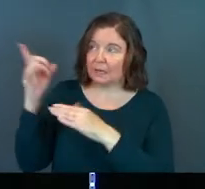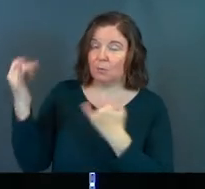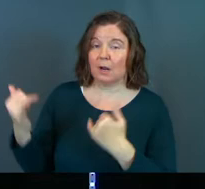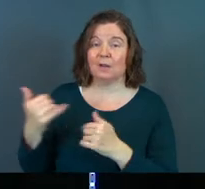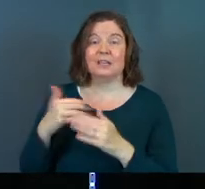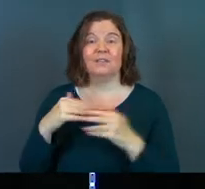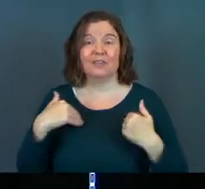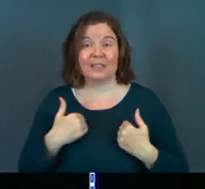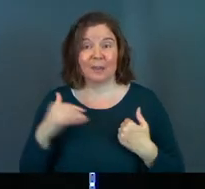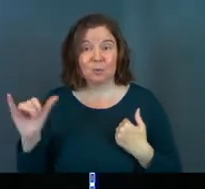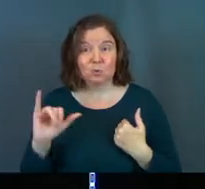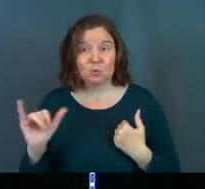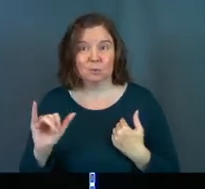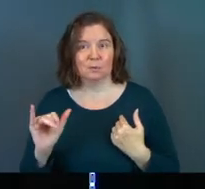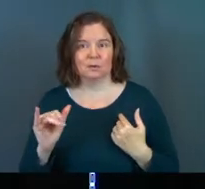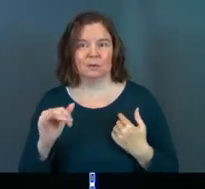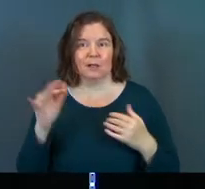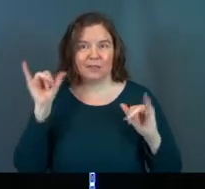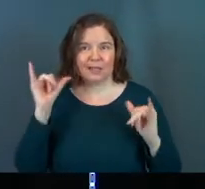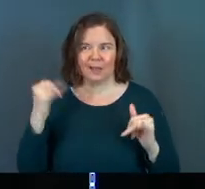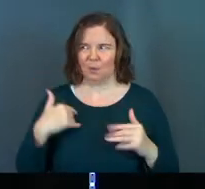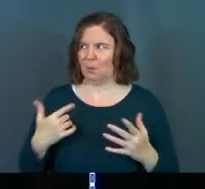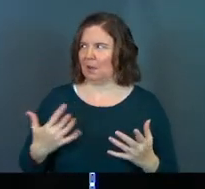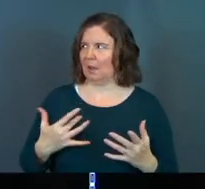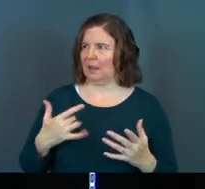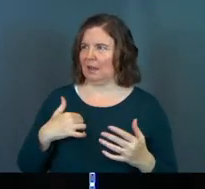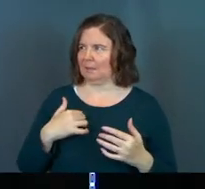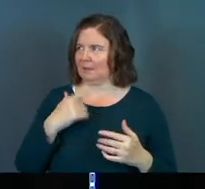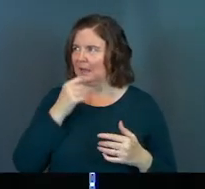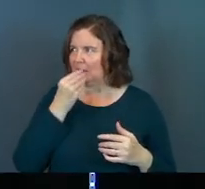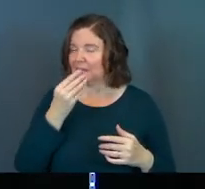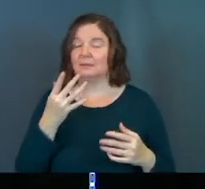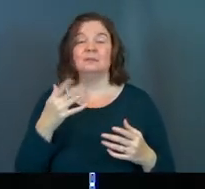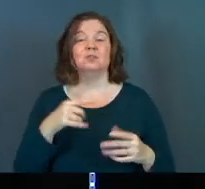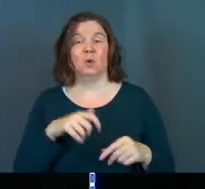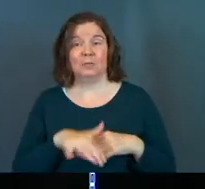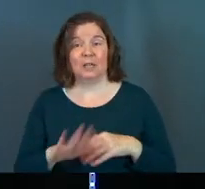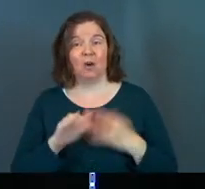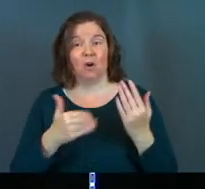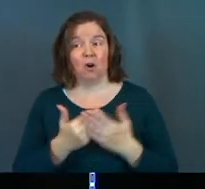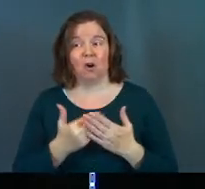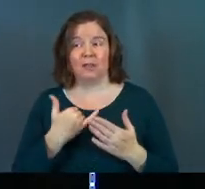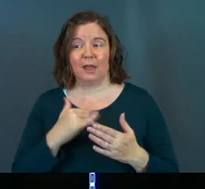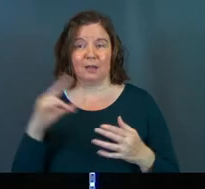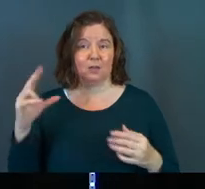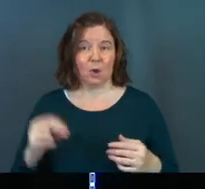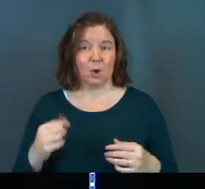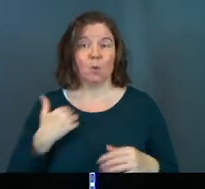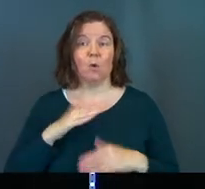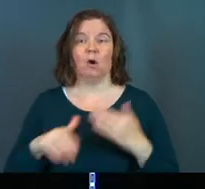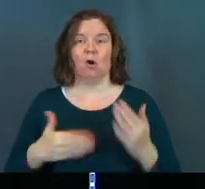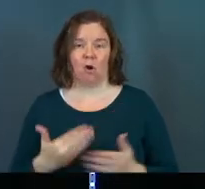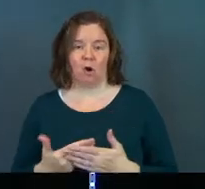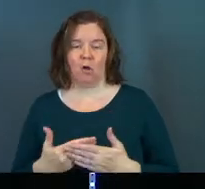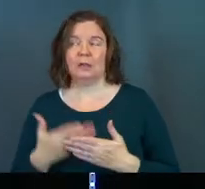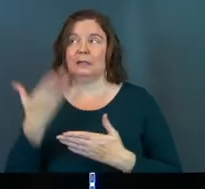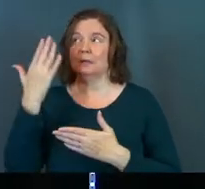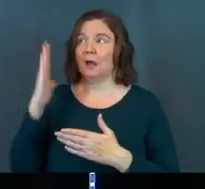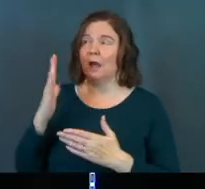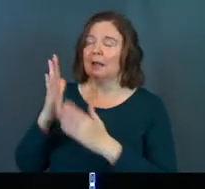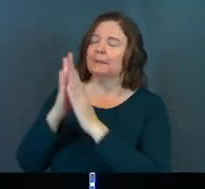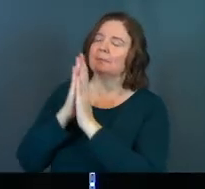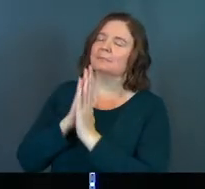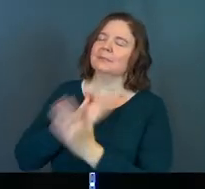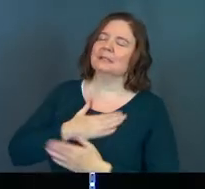right now. Even the animals, you know what I'm saying? The cows are like, bro, what? You know, it's like, so he sends it out to all of them. Like, no, we're all going to be like, God,